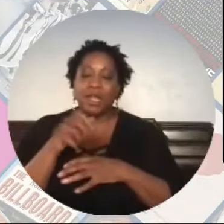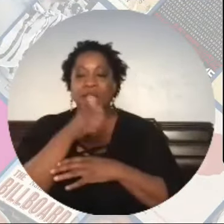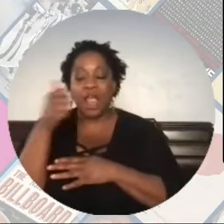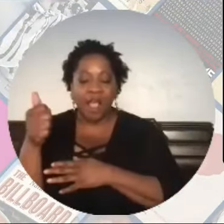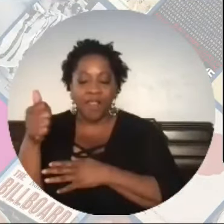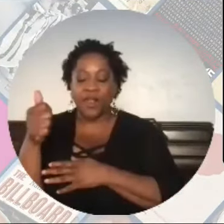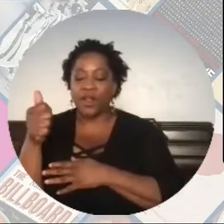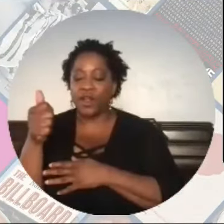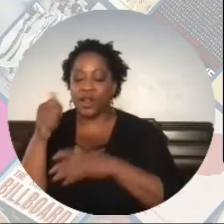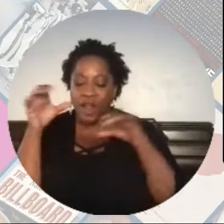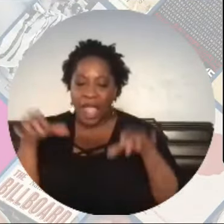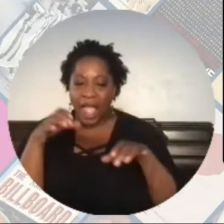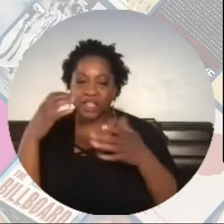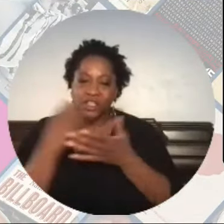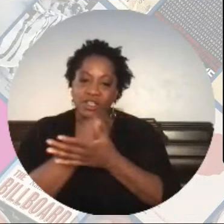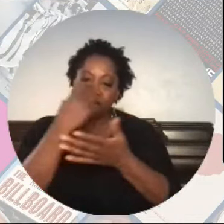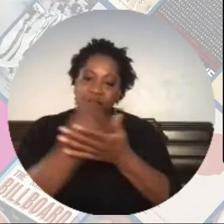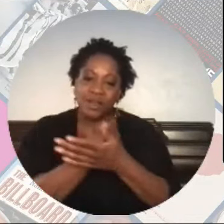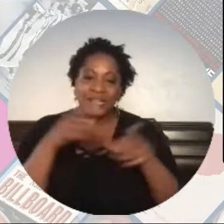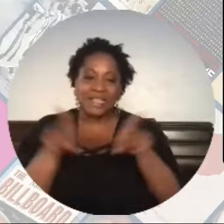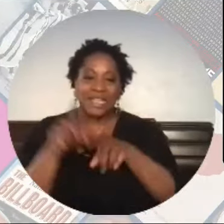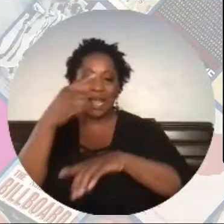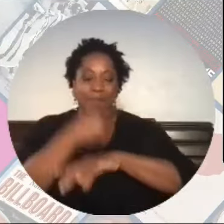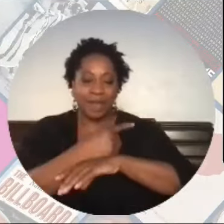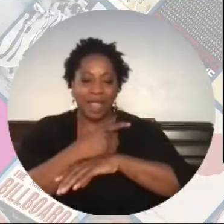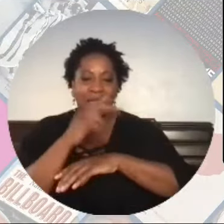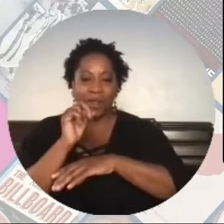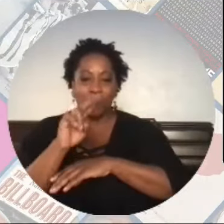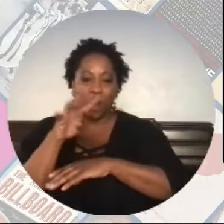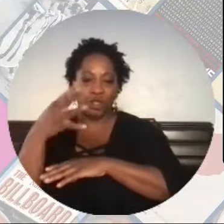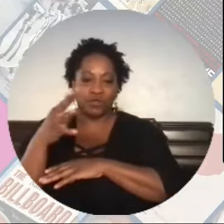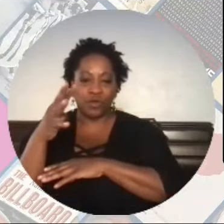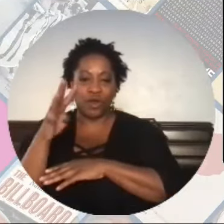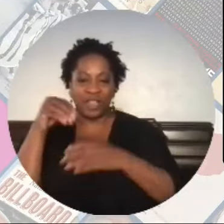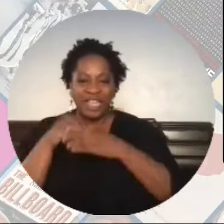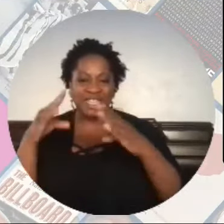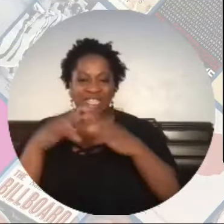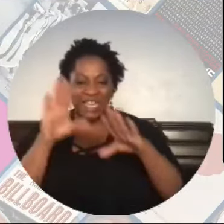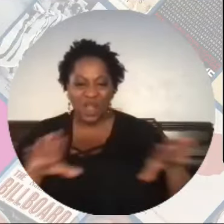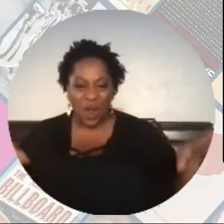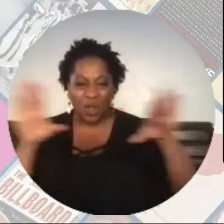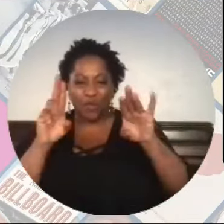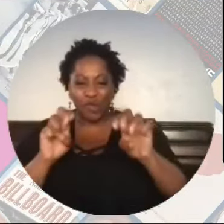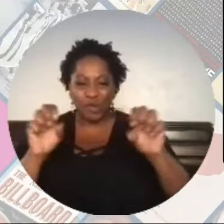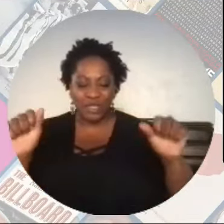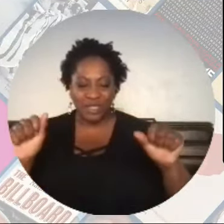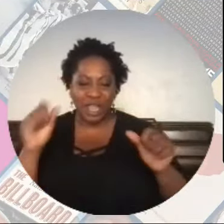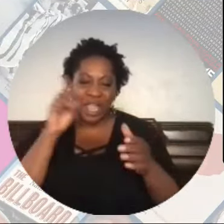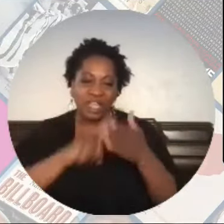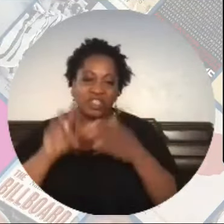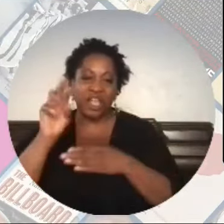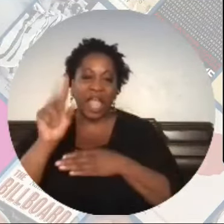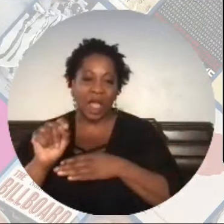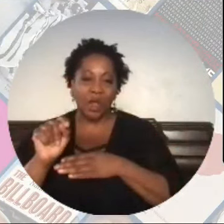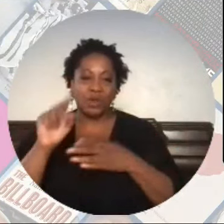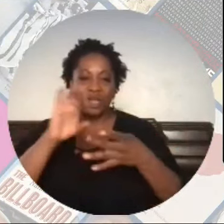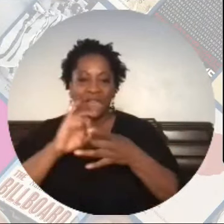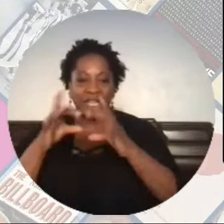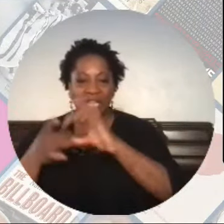actions happening that same day in cities all over the U.S. Check out those links